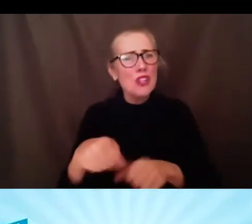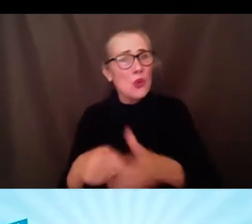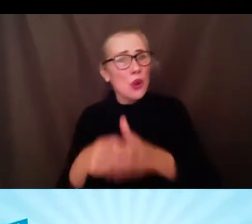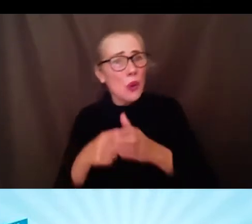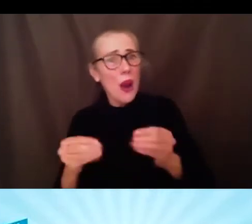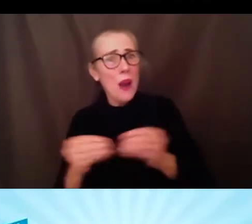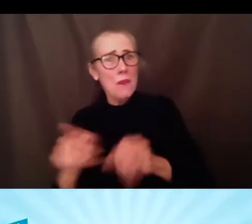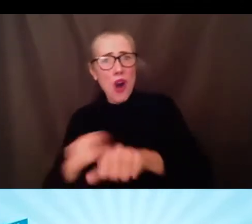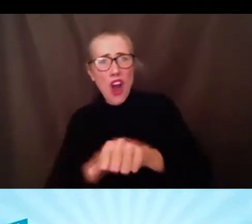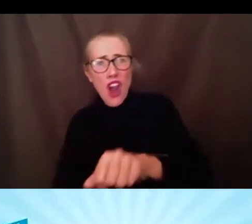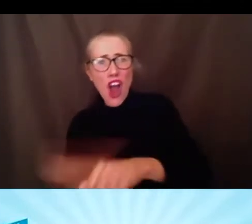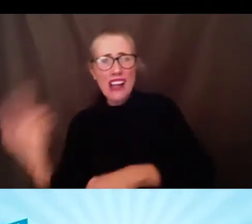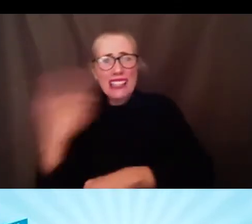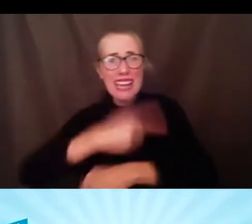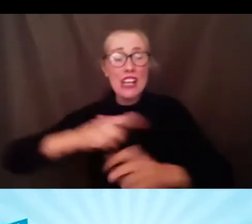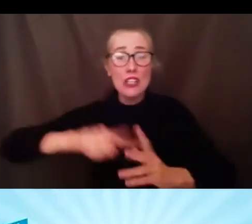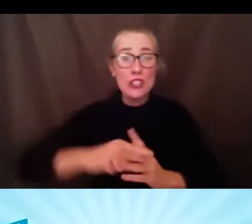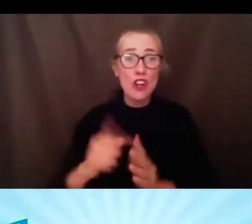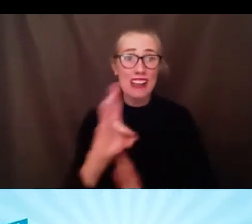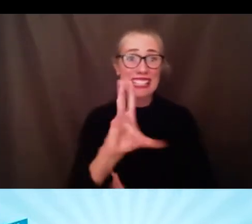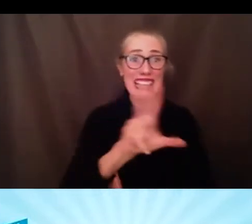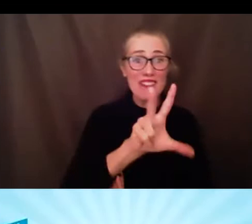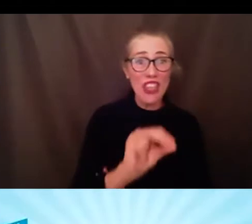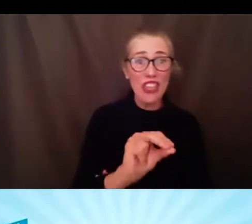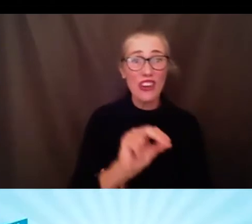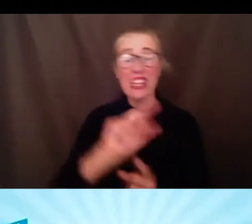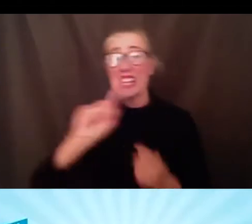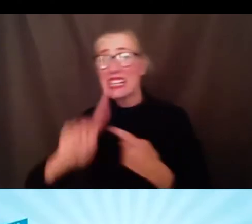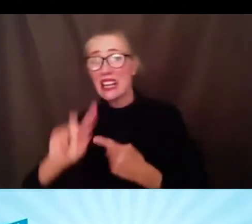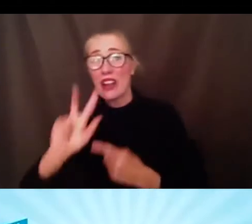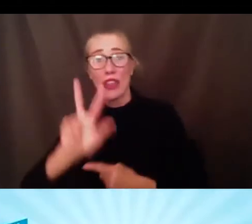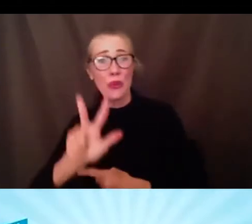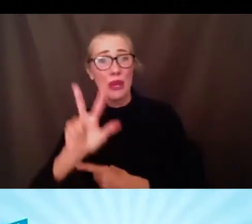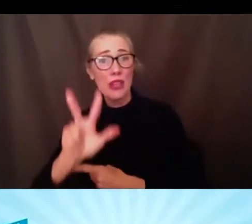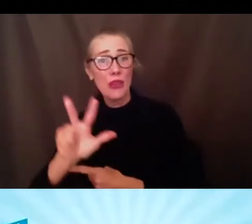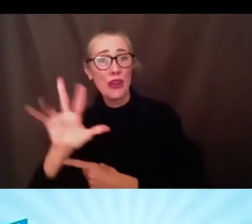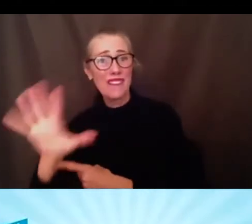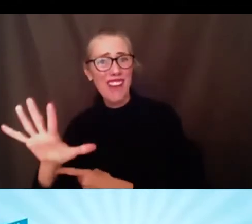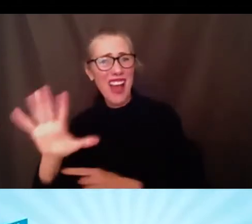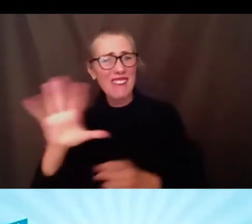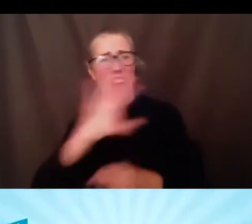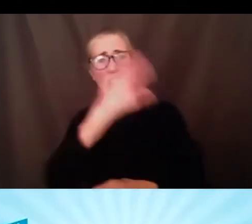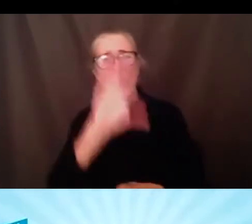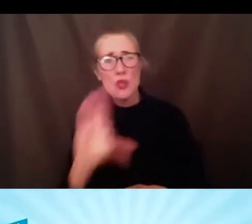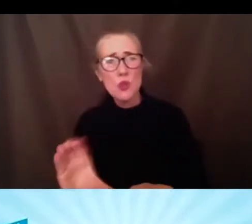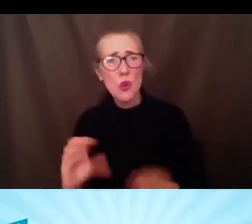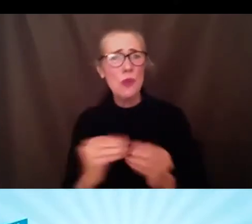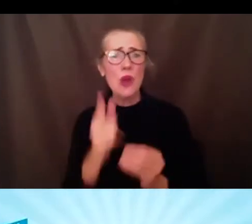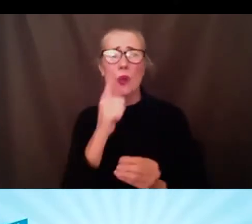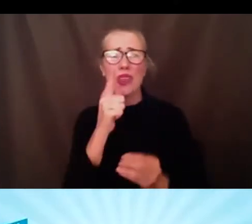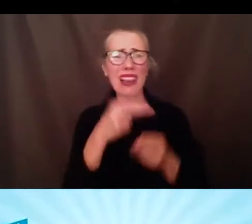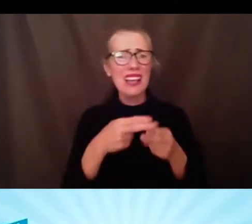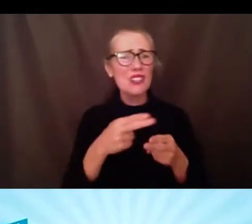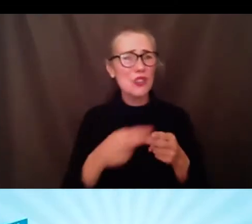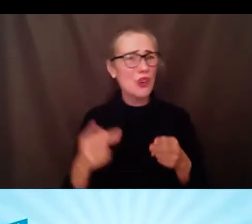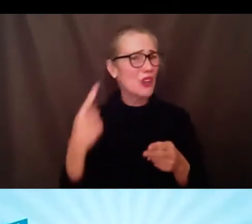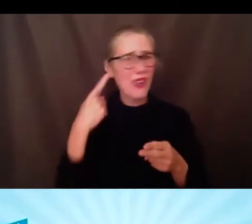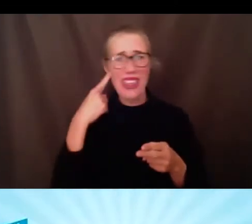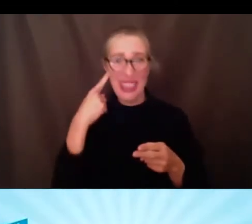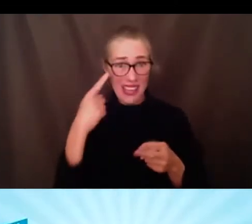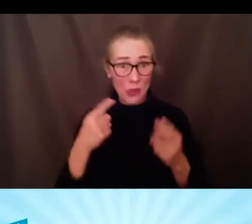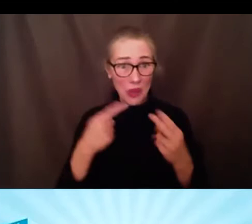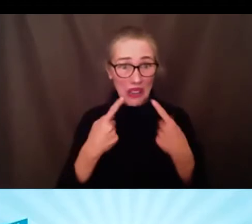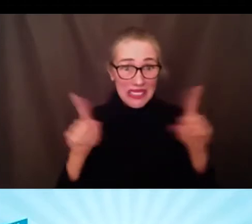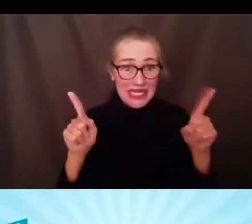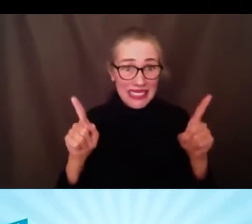as long as 7 30 a.m to 3 35 p.m for learning over zoom with shorter lunch how do you think that will go what